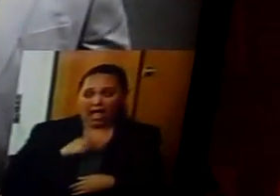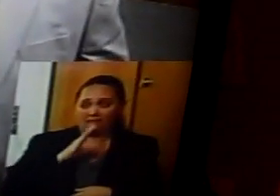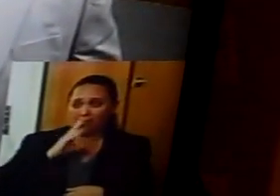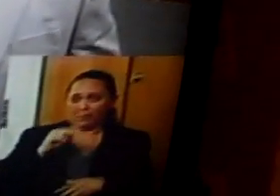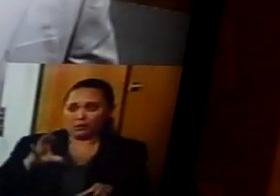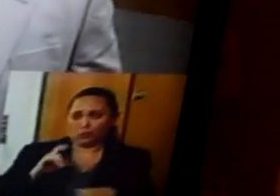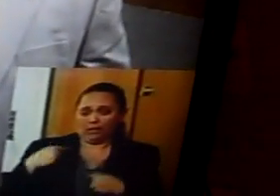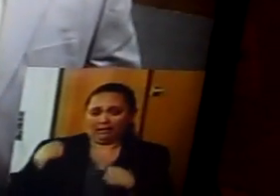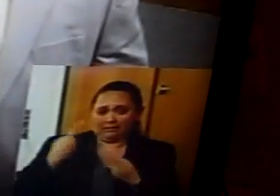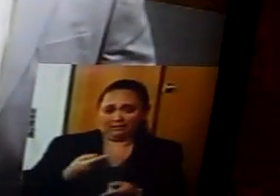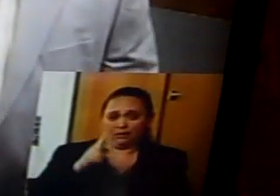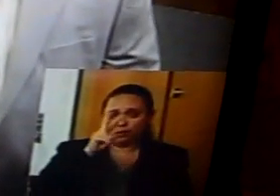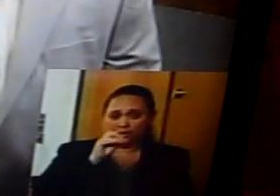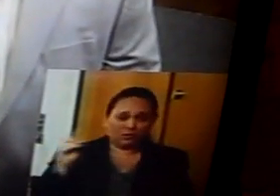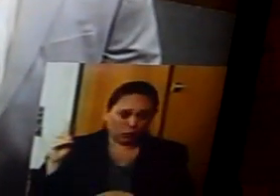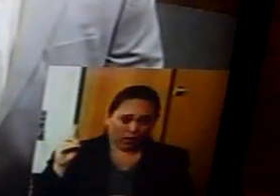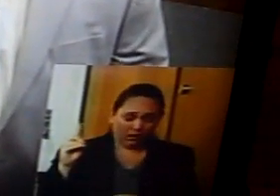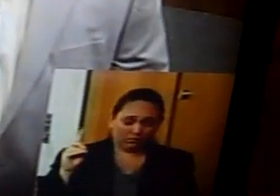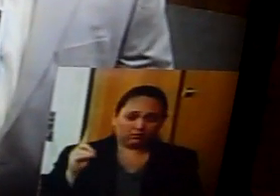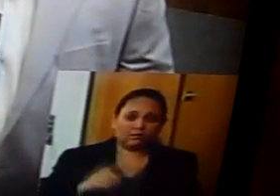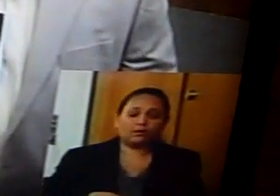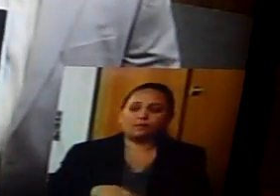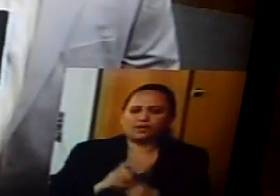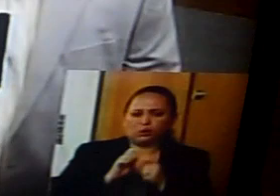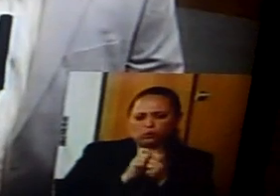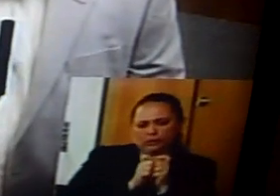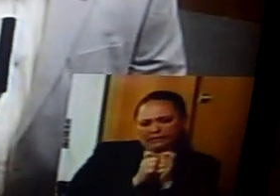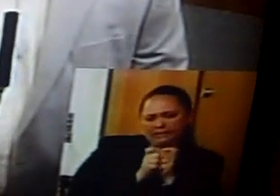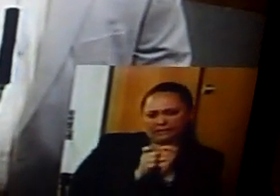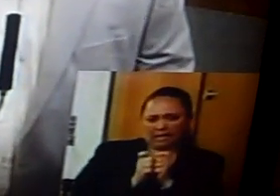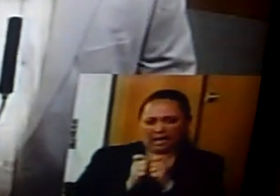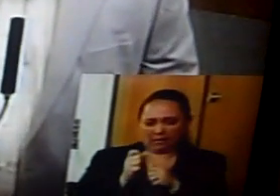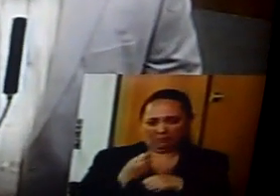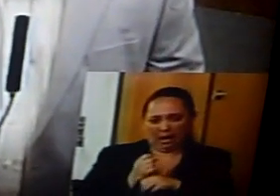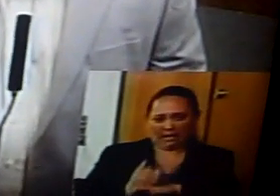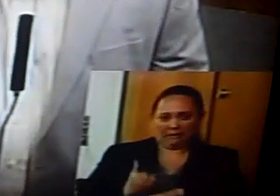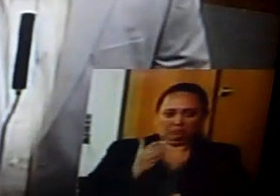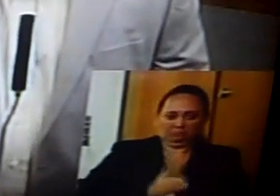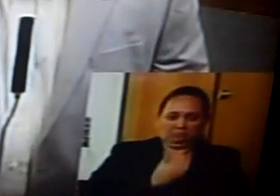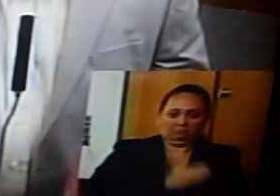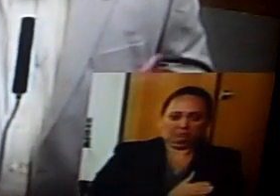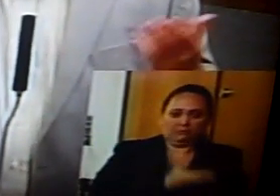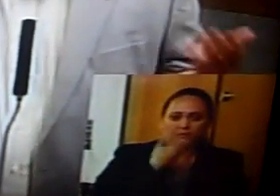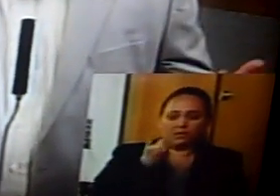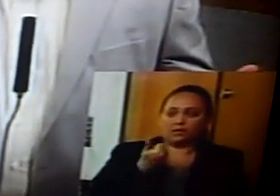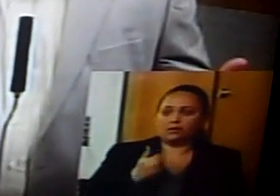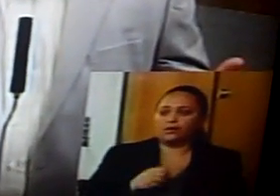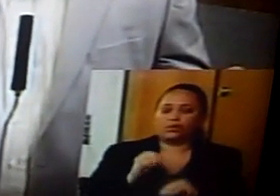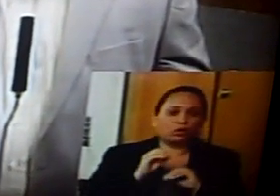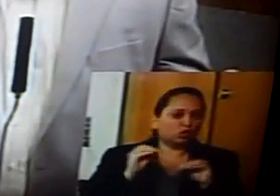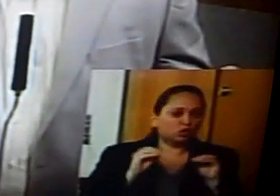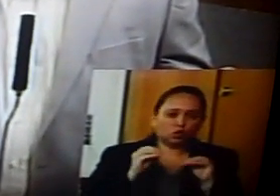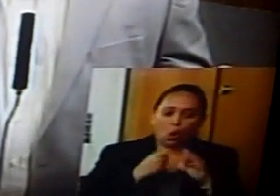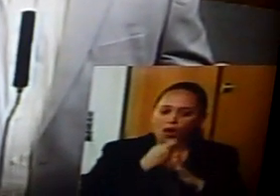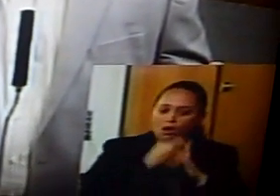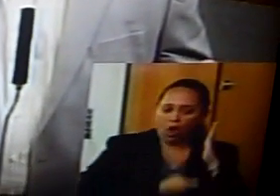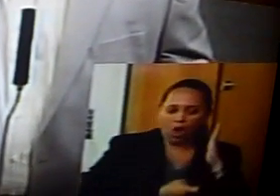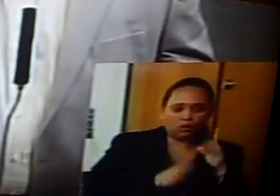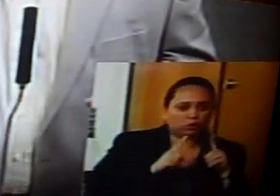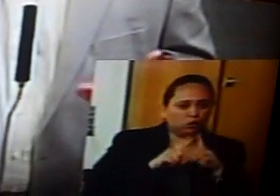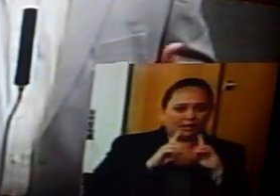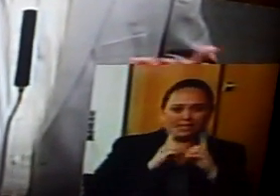since 2001 and tweaking it and making it better. There is no cost to the district